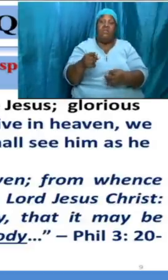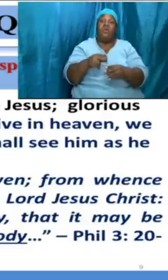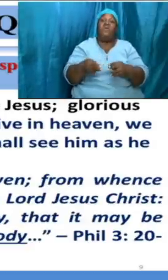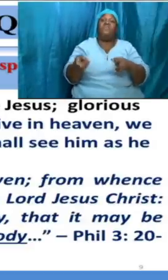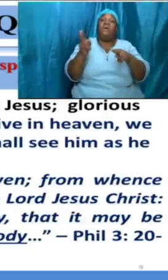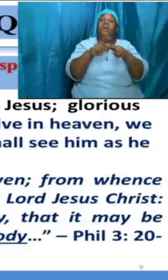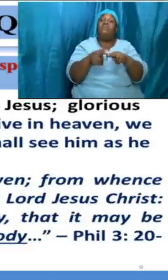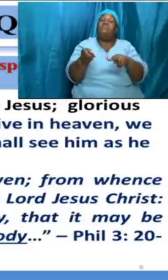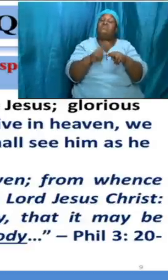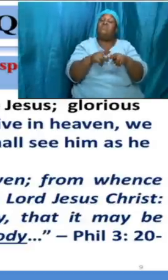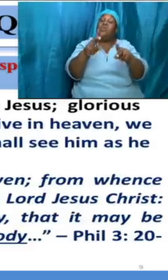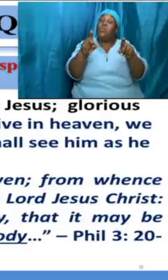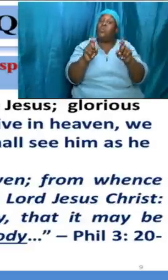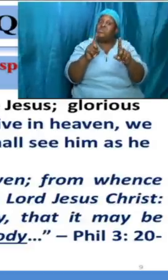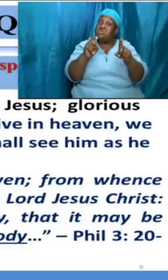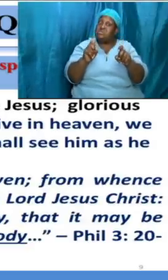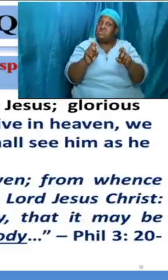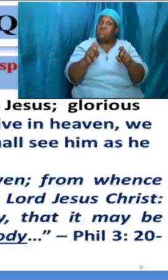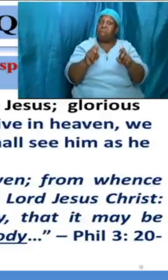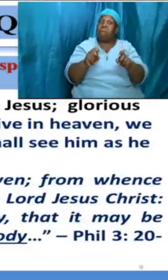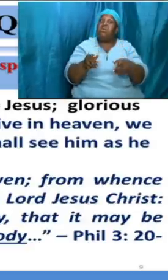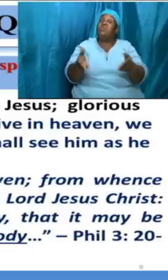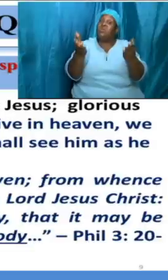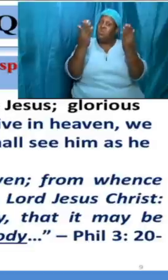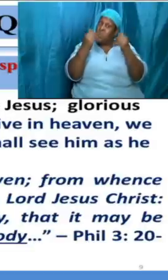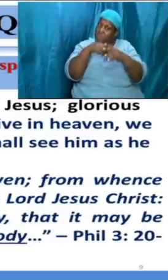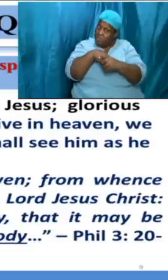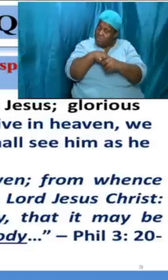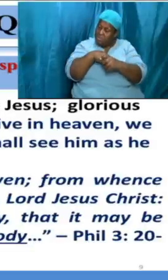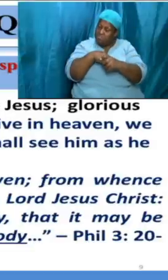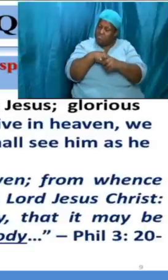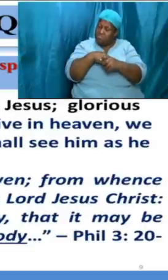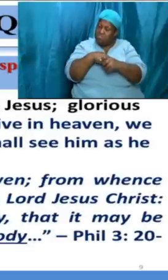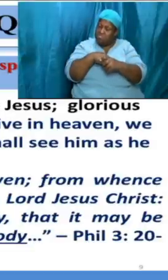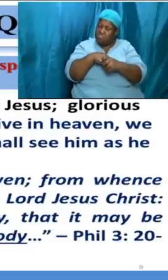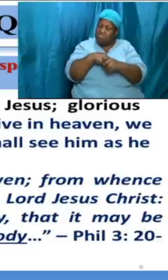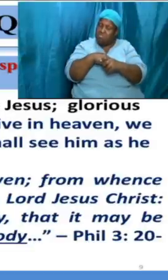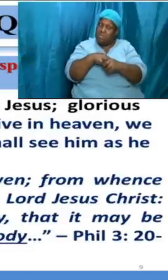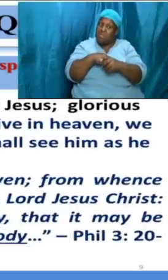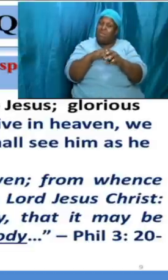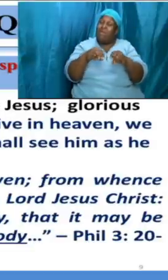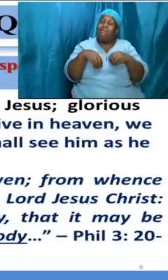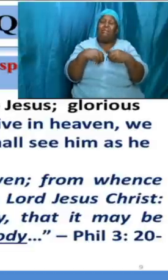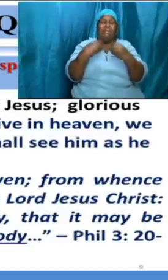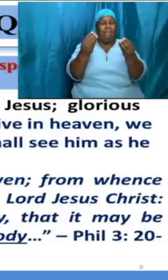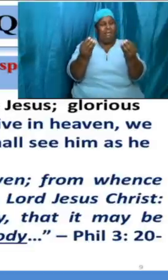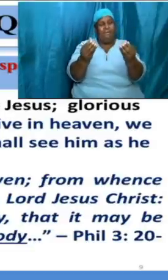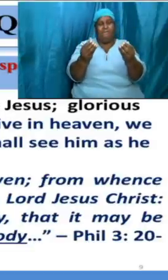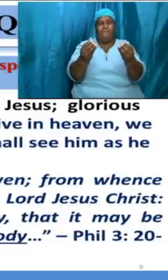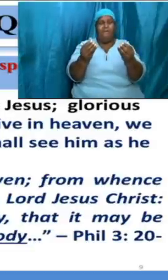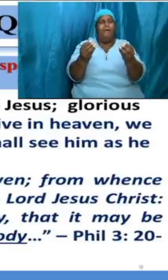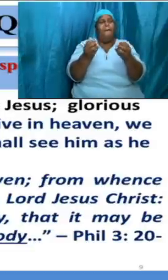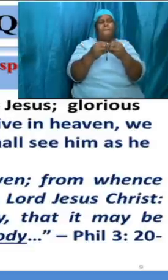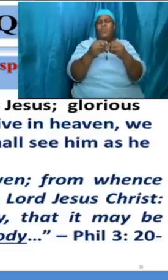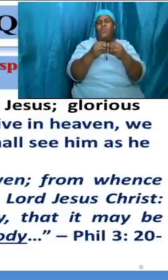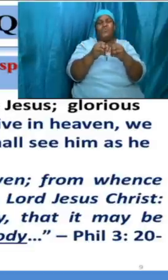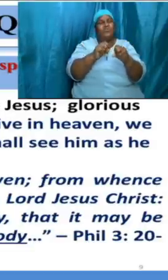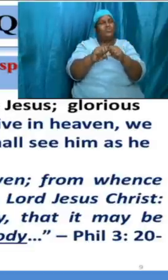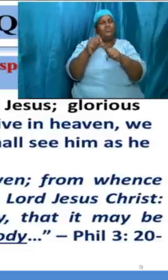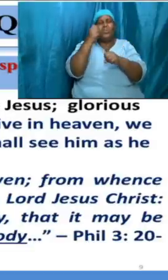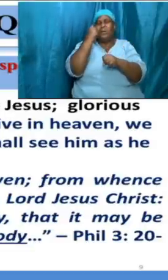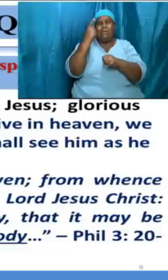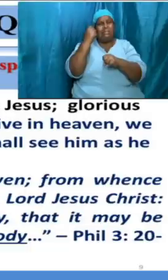questions that have come in and just to give a little bit more so that we can understand clearly